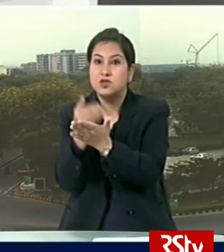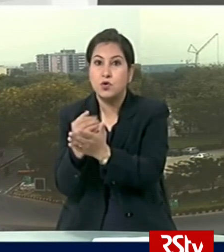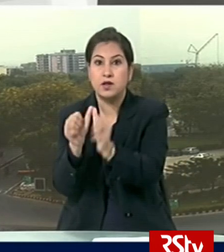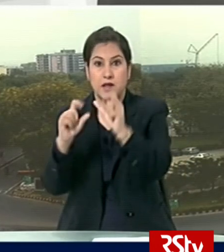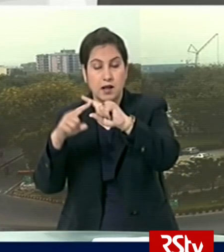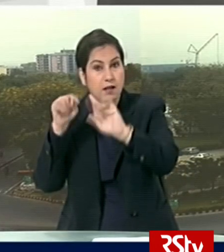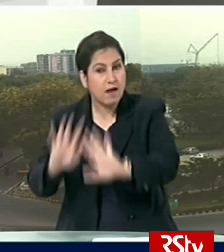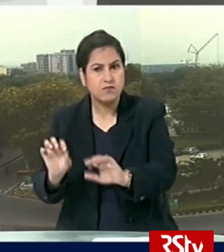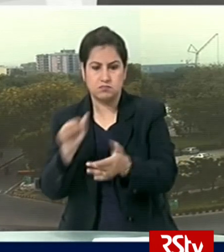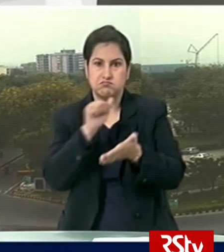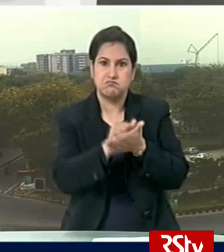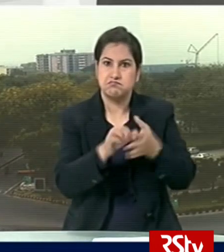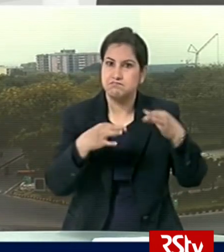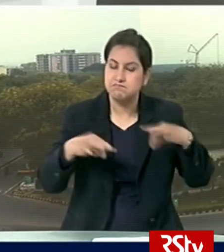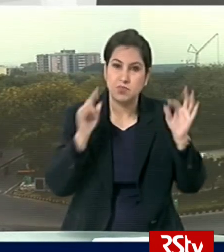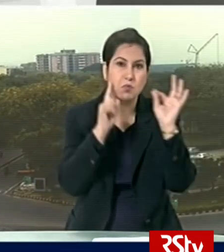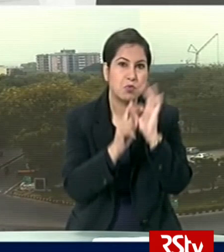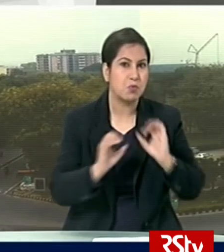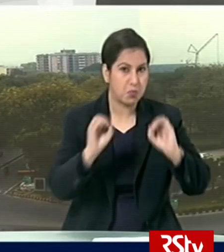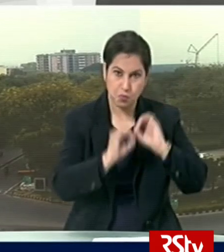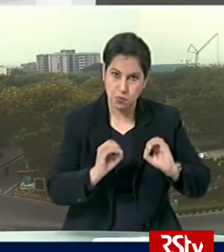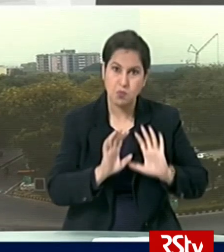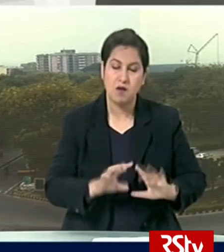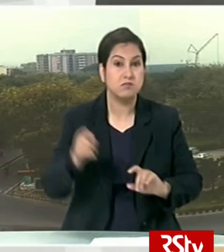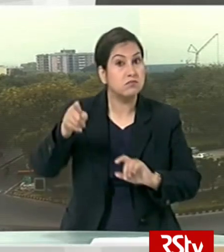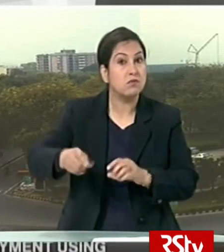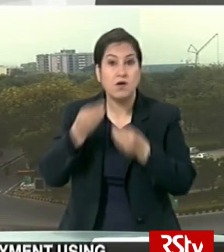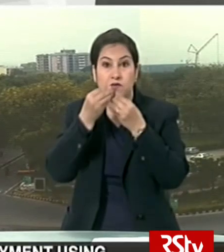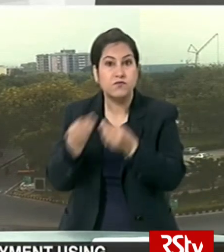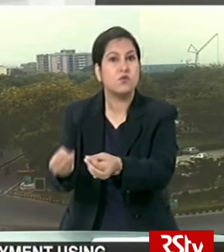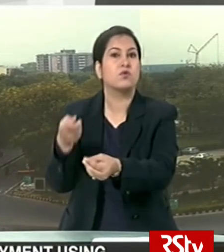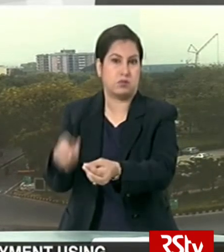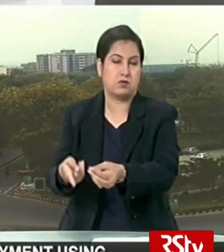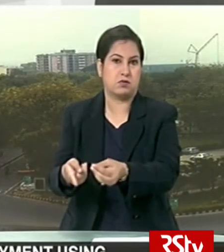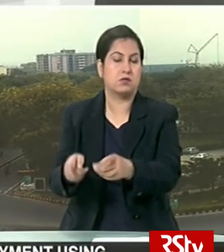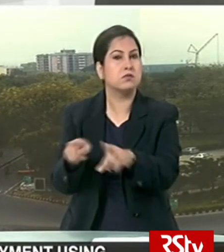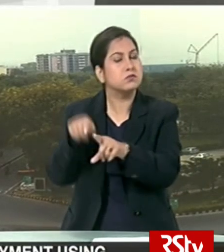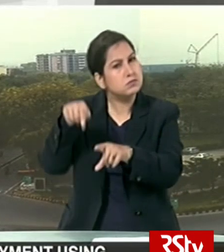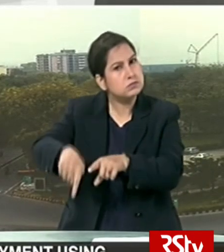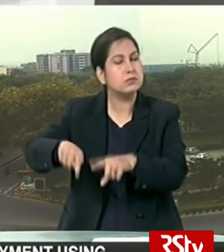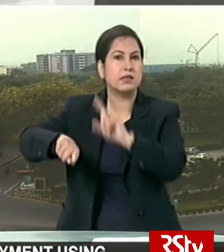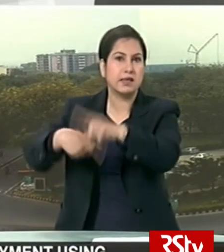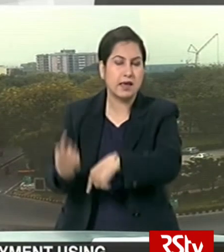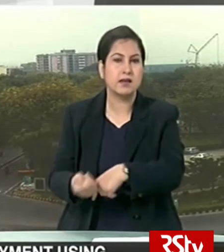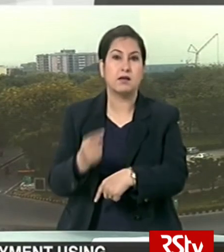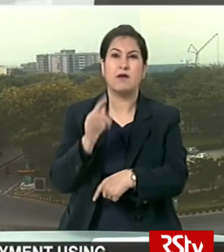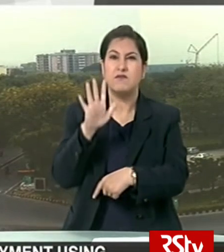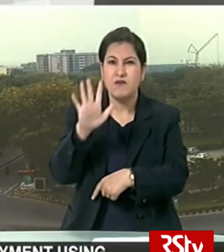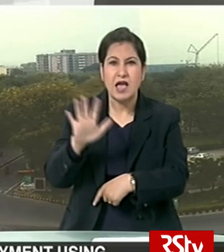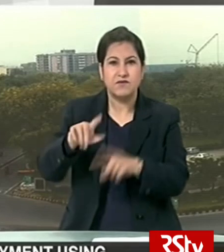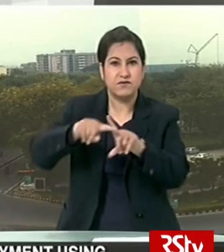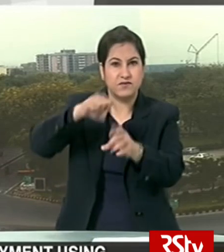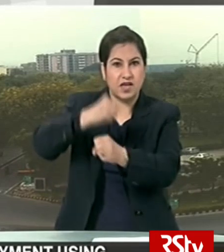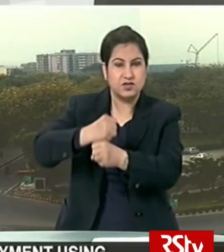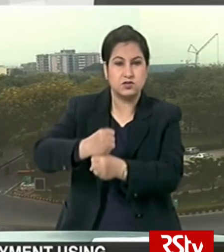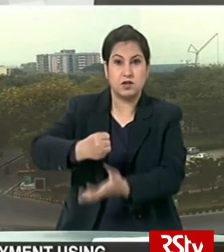nor are they holders of any state level cards for them they shall be given five kgs per